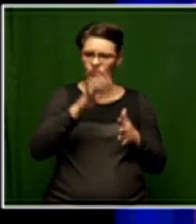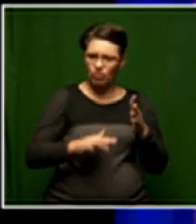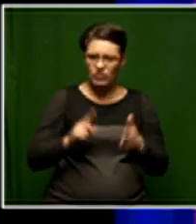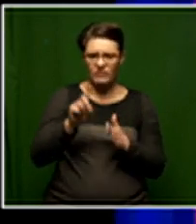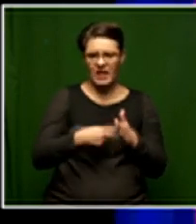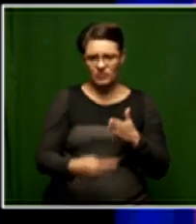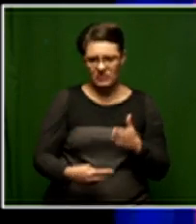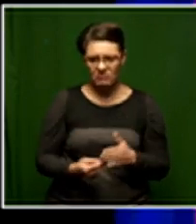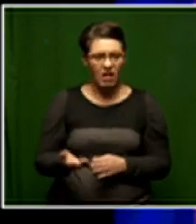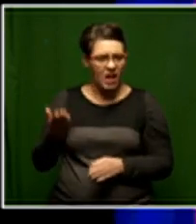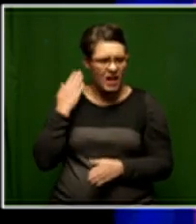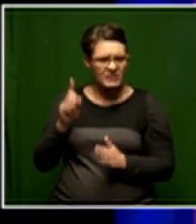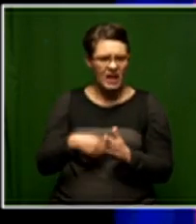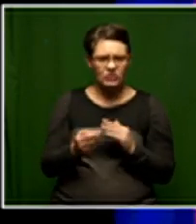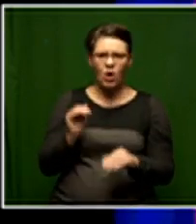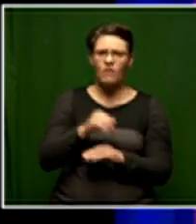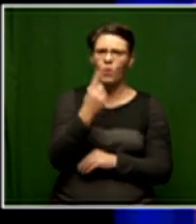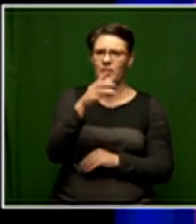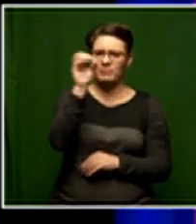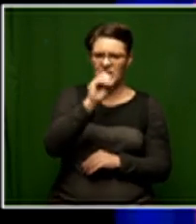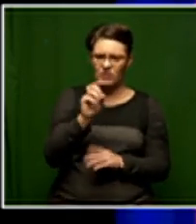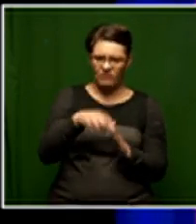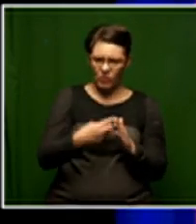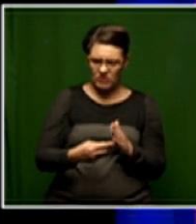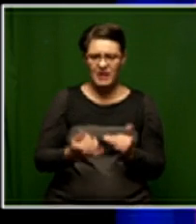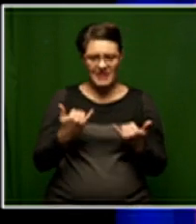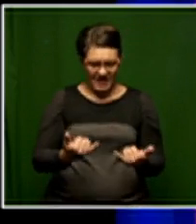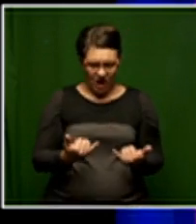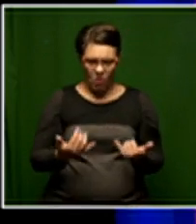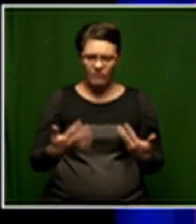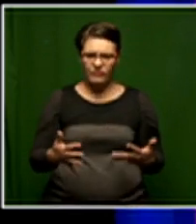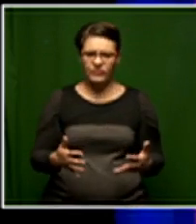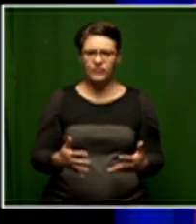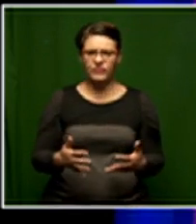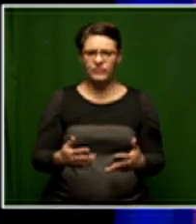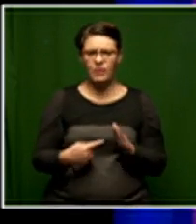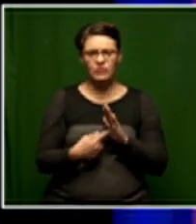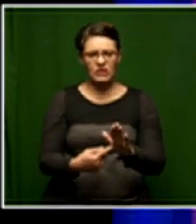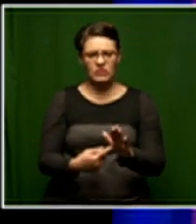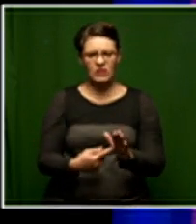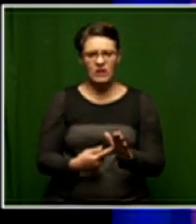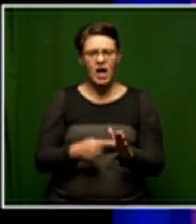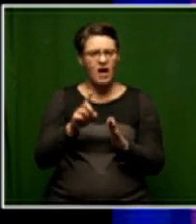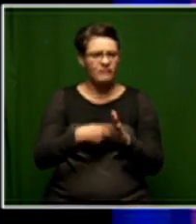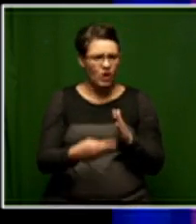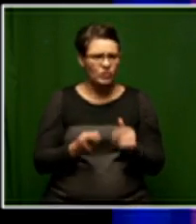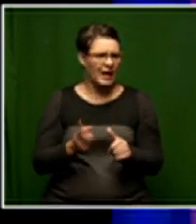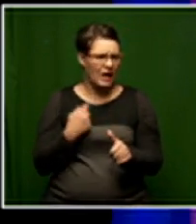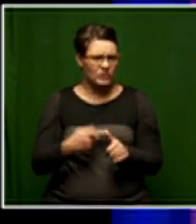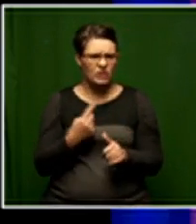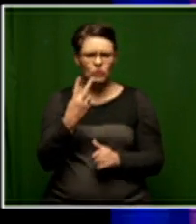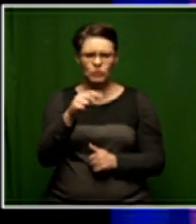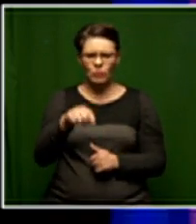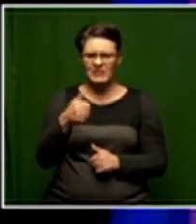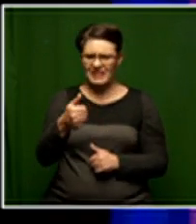of this election. In the last election, it got just over 1% of the vote. Already at this stage, on the projections, and from the percentage of the vote that's been counted, it's on